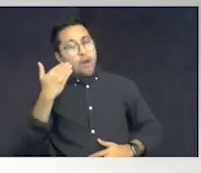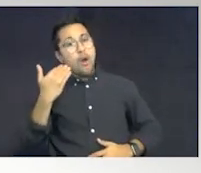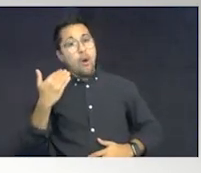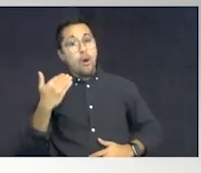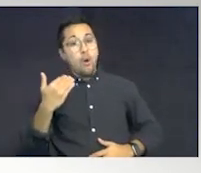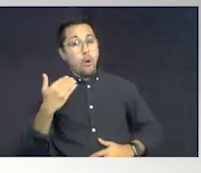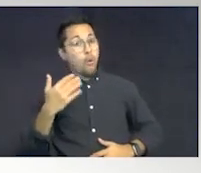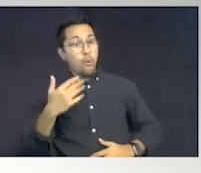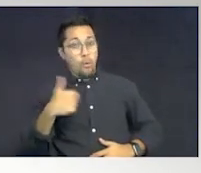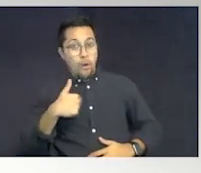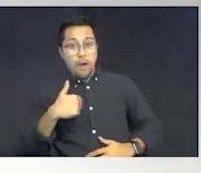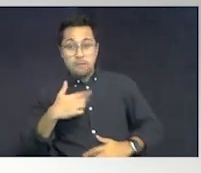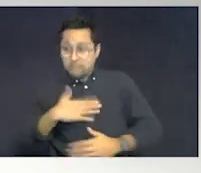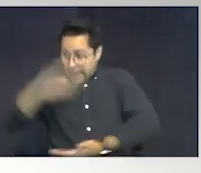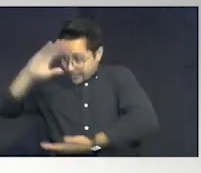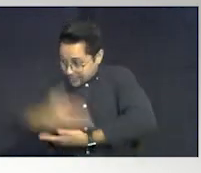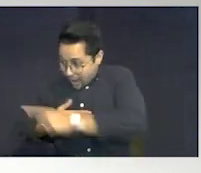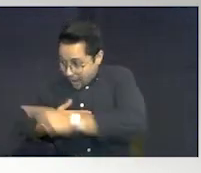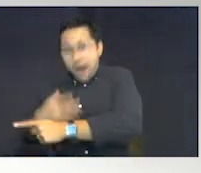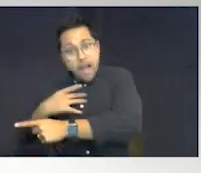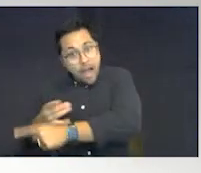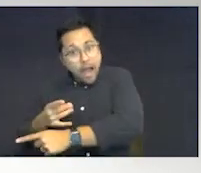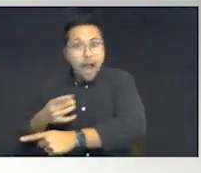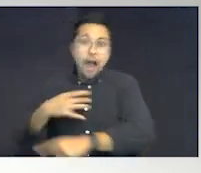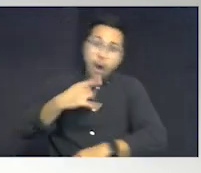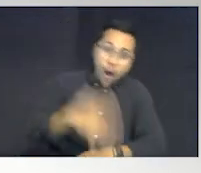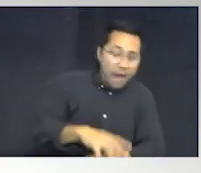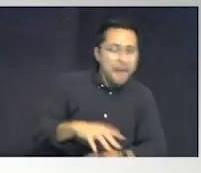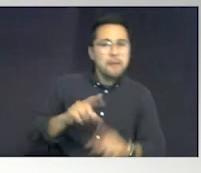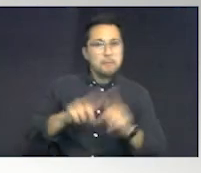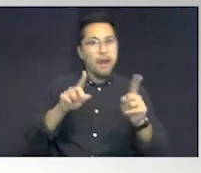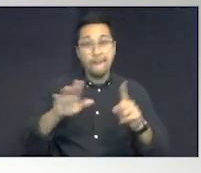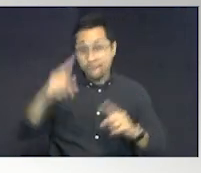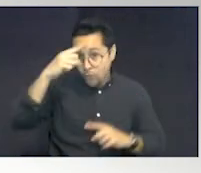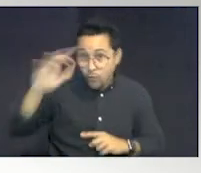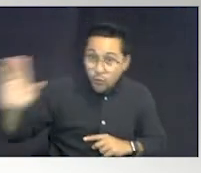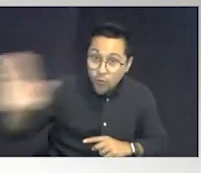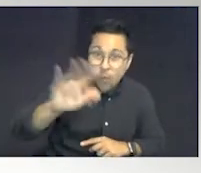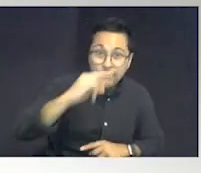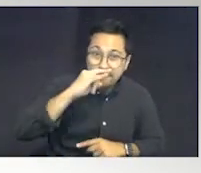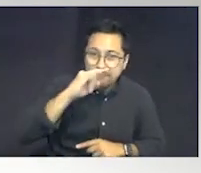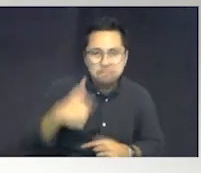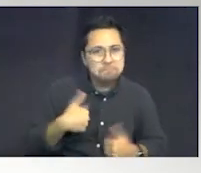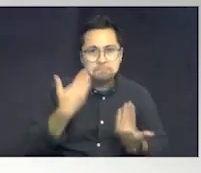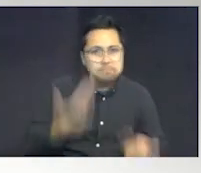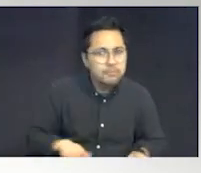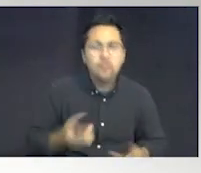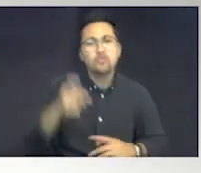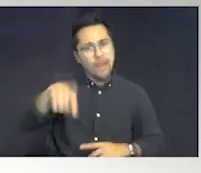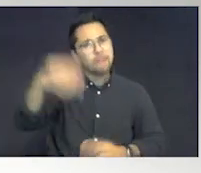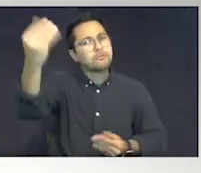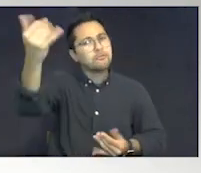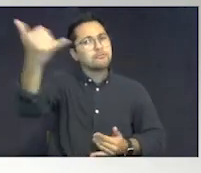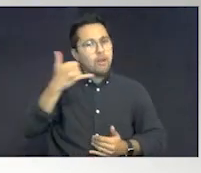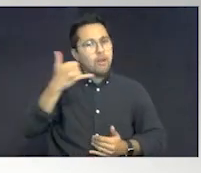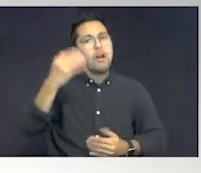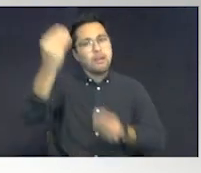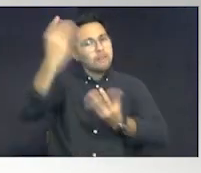of my son. I do not know what is those of yours. So you have to provide that when you call us.